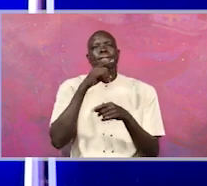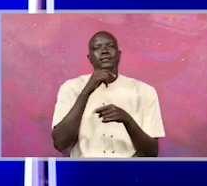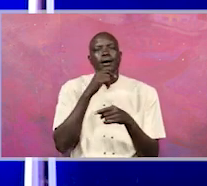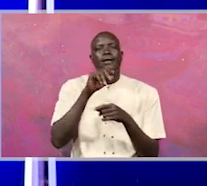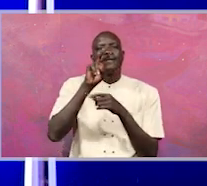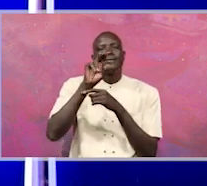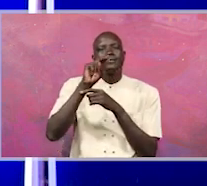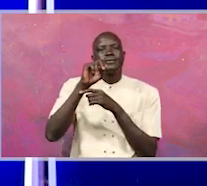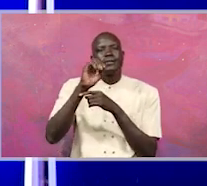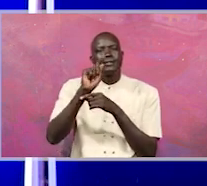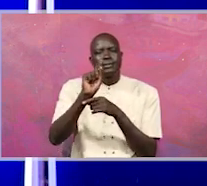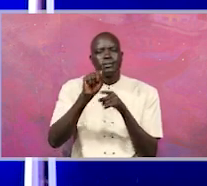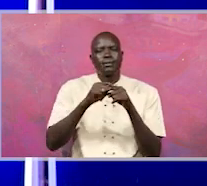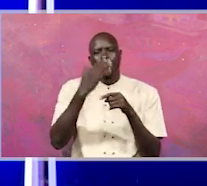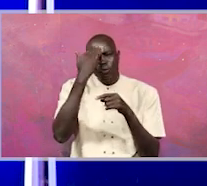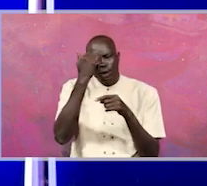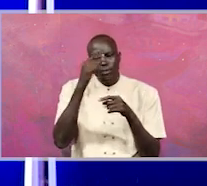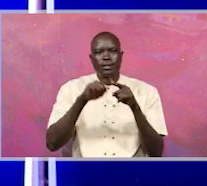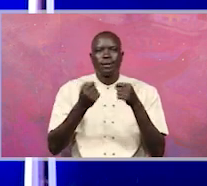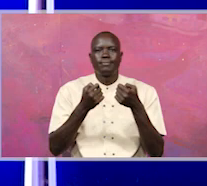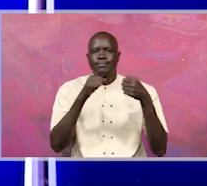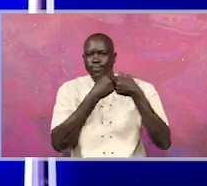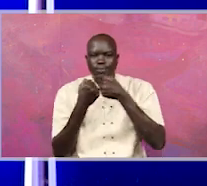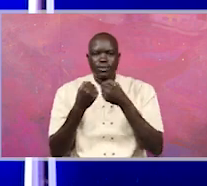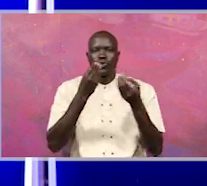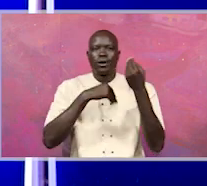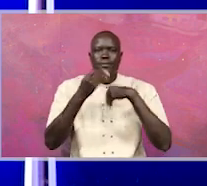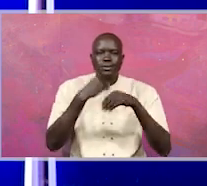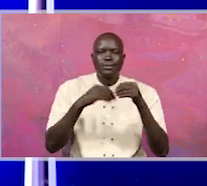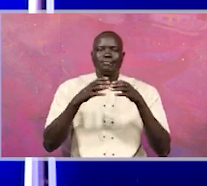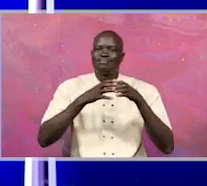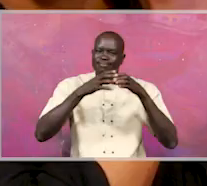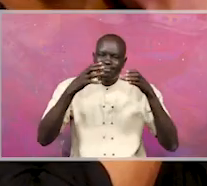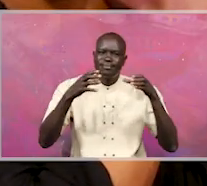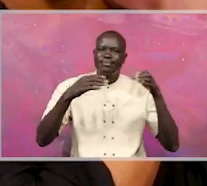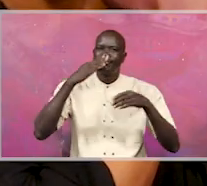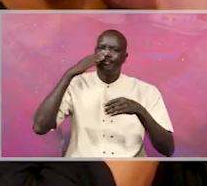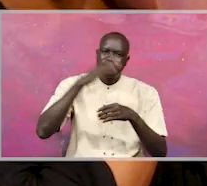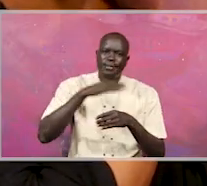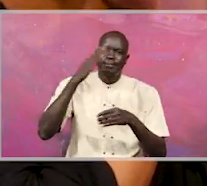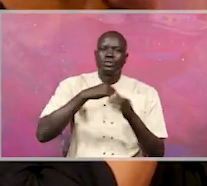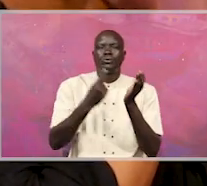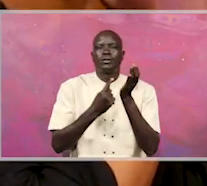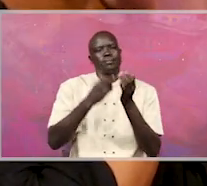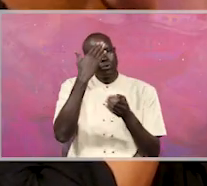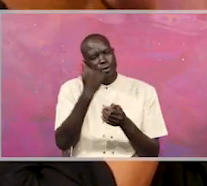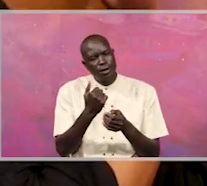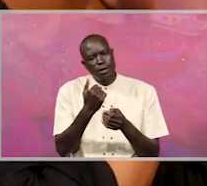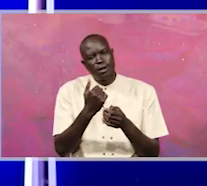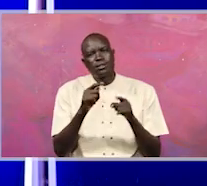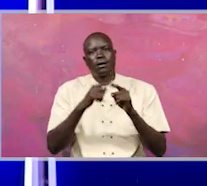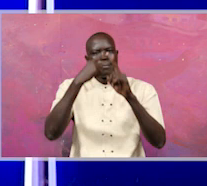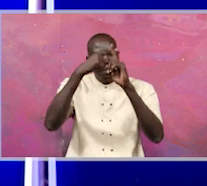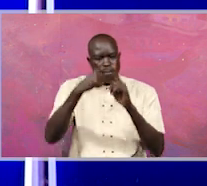why is it that the fight against corruption seems to be getting worse in Uganda? Because if we look at the index,